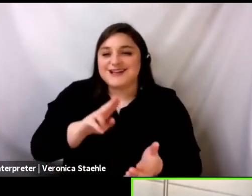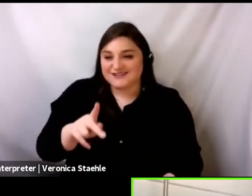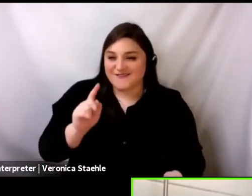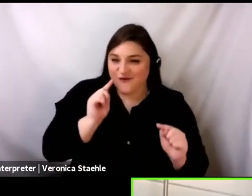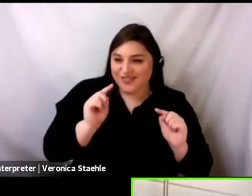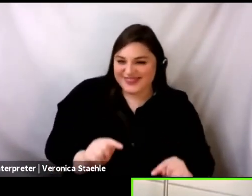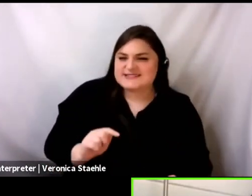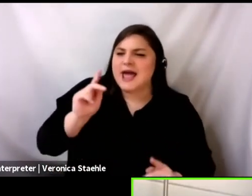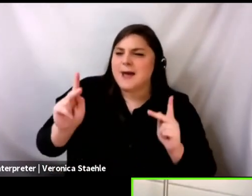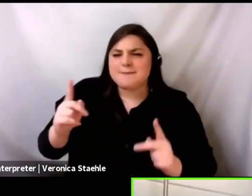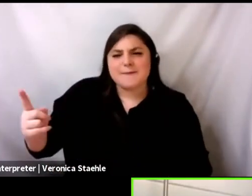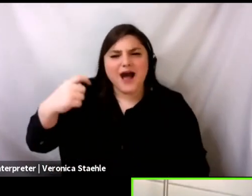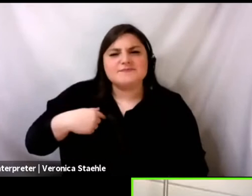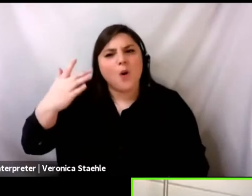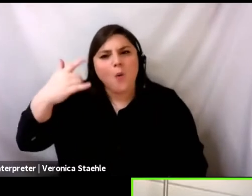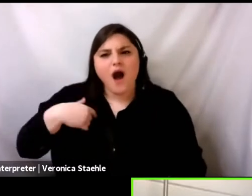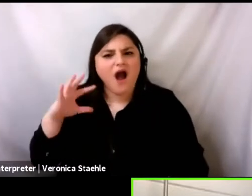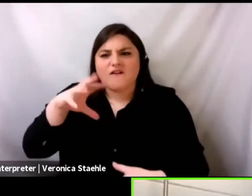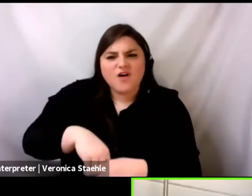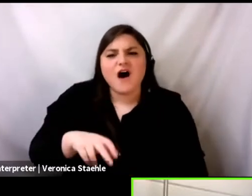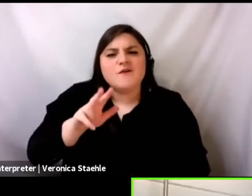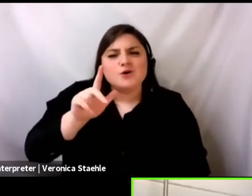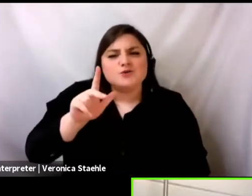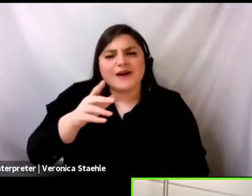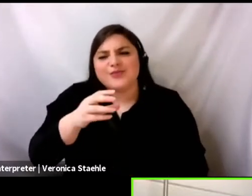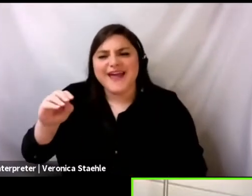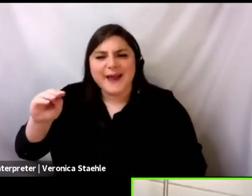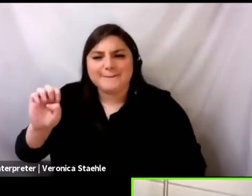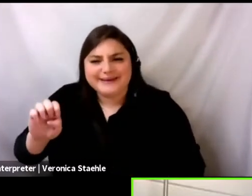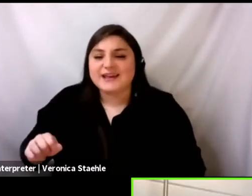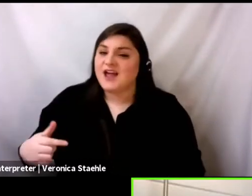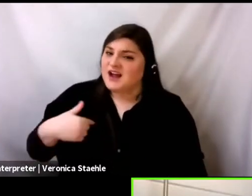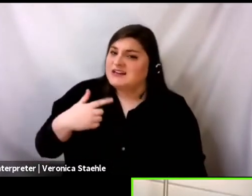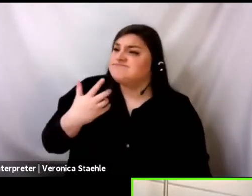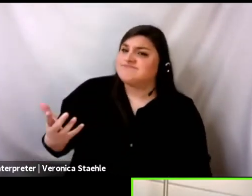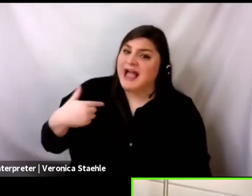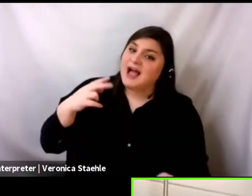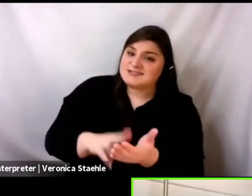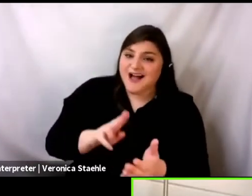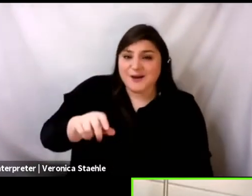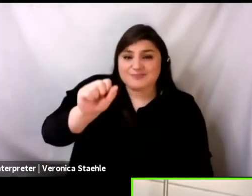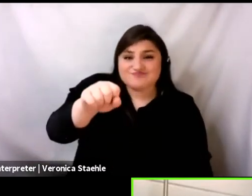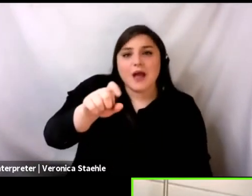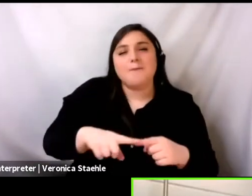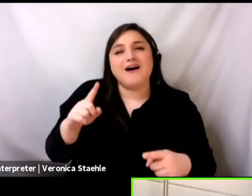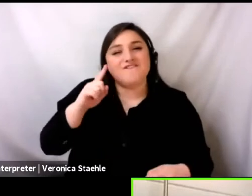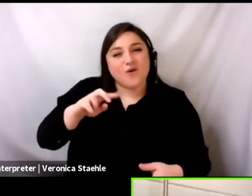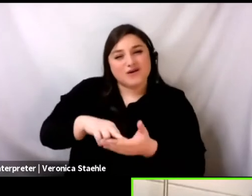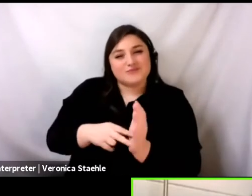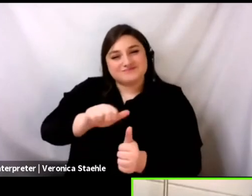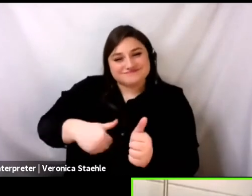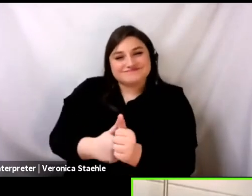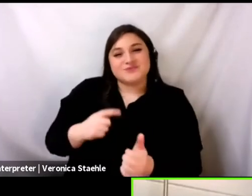do 23andMe and all that? It's really for research purposes. And I did actually sign up for, um, a COVID